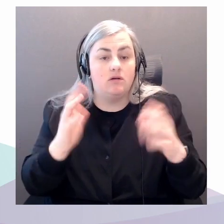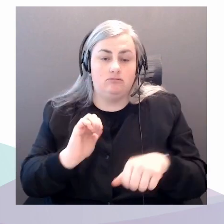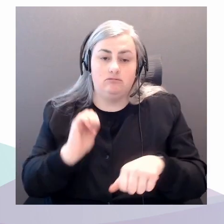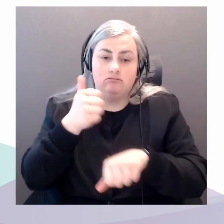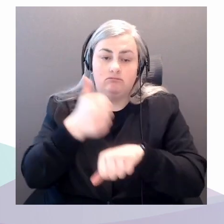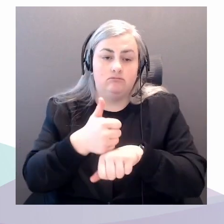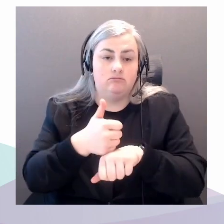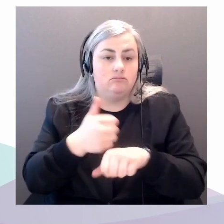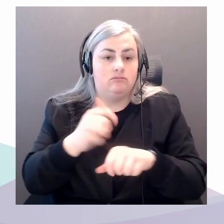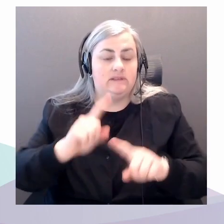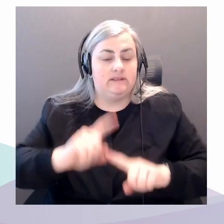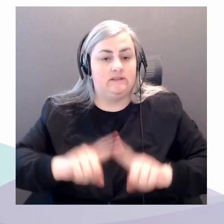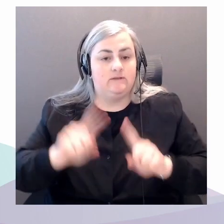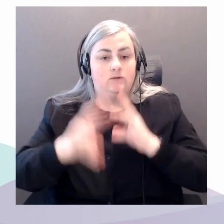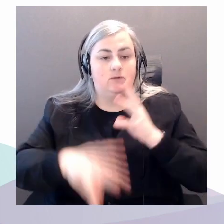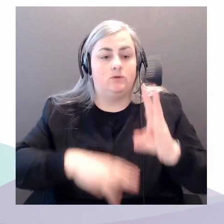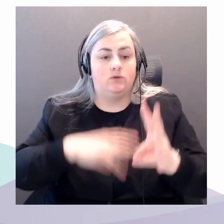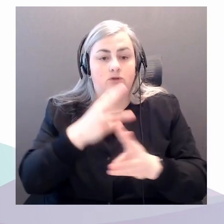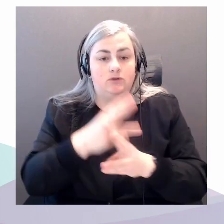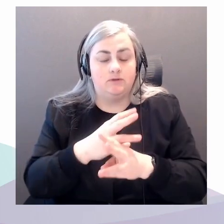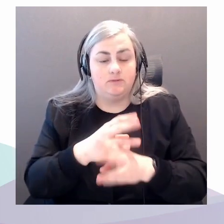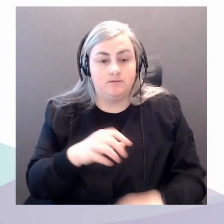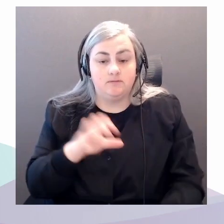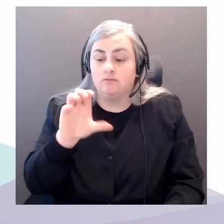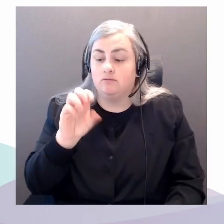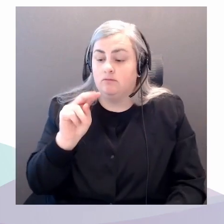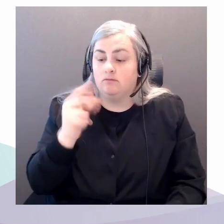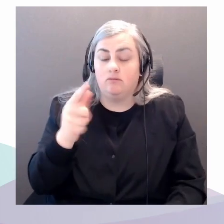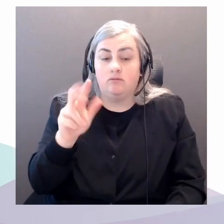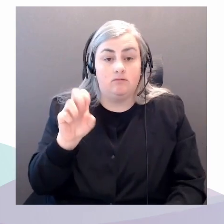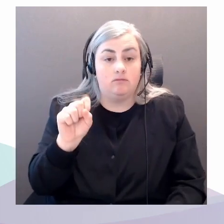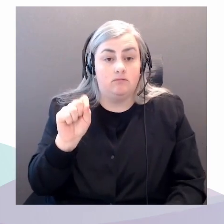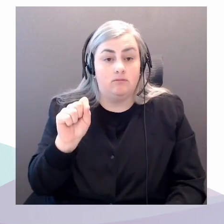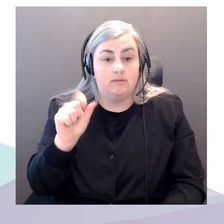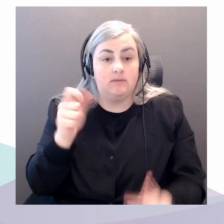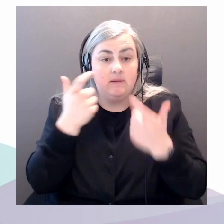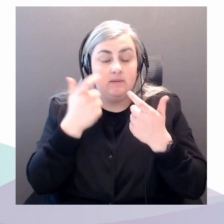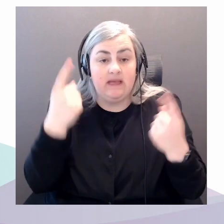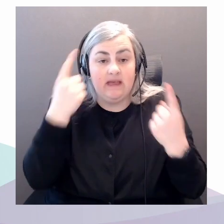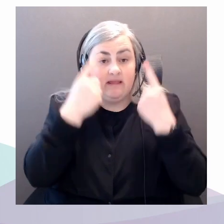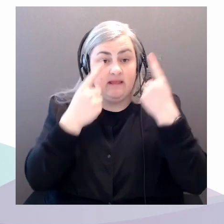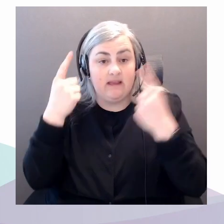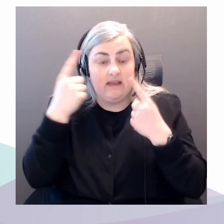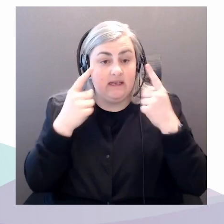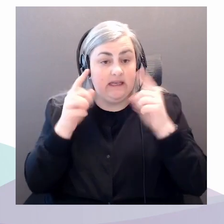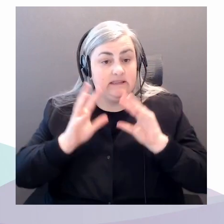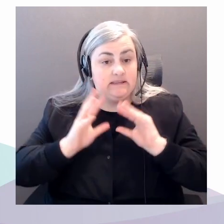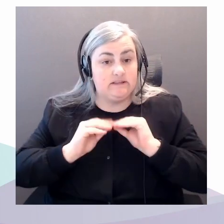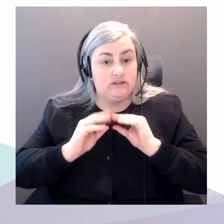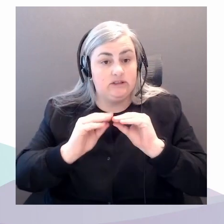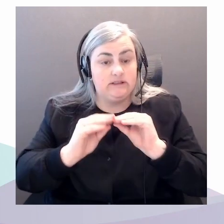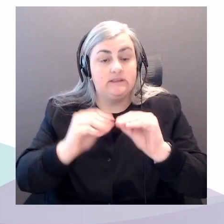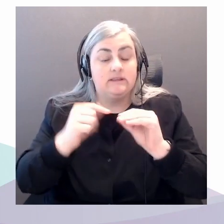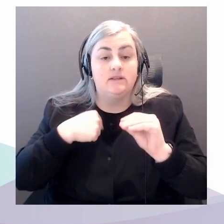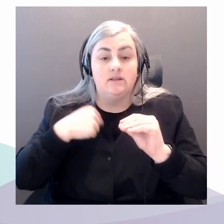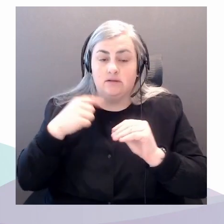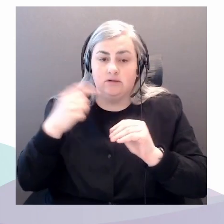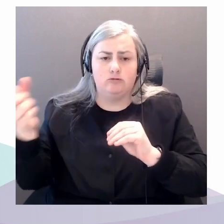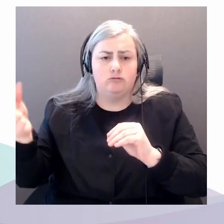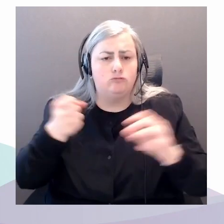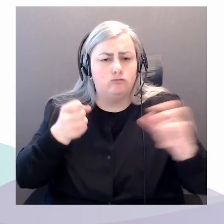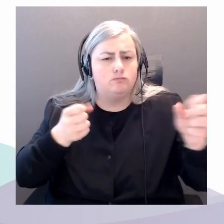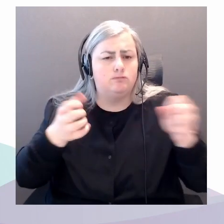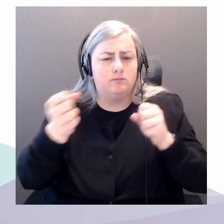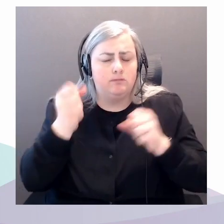series at Congress brings together leading scholars and public figures to address some of the most pressing